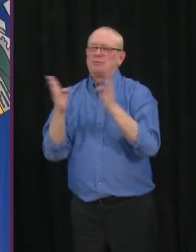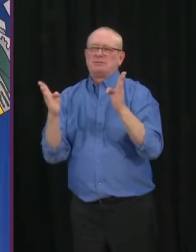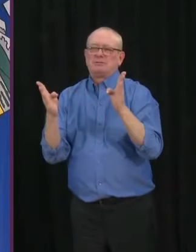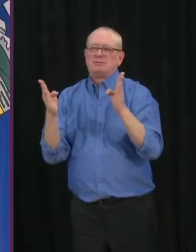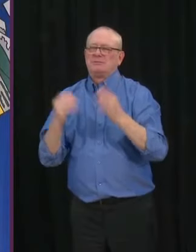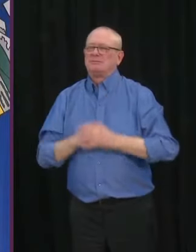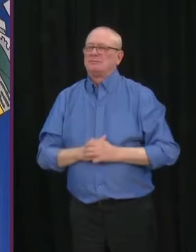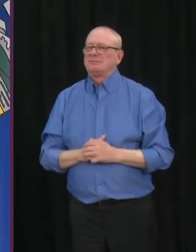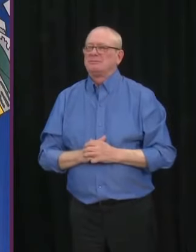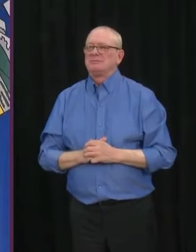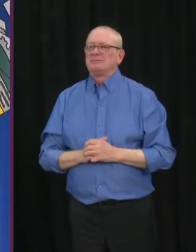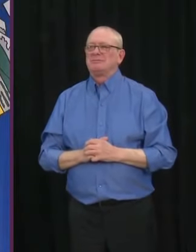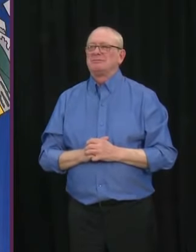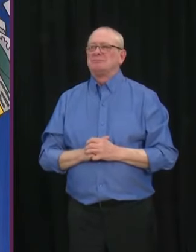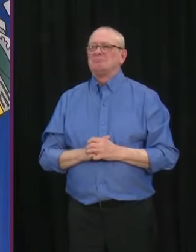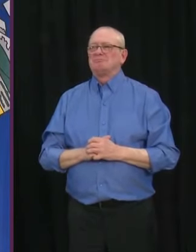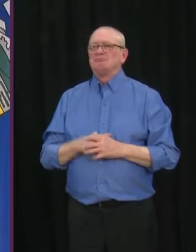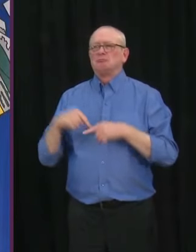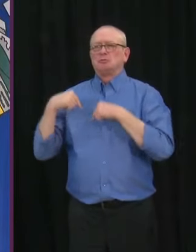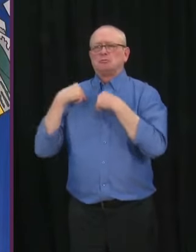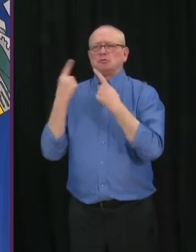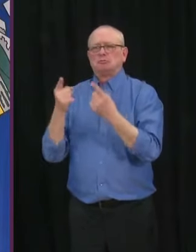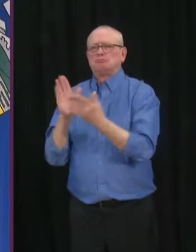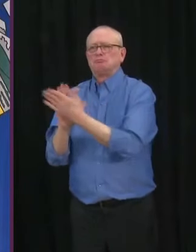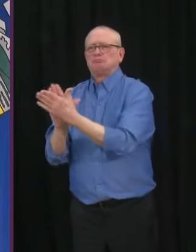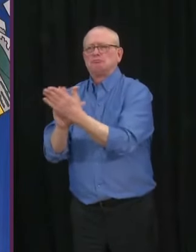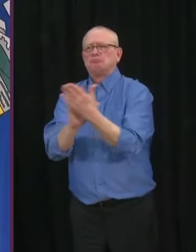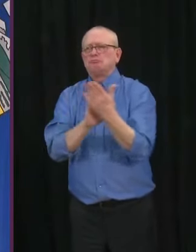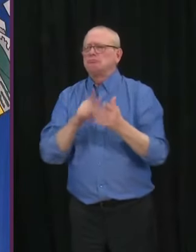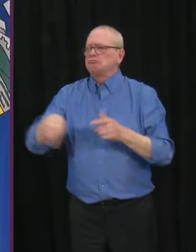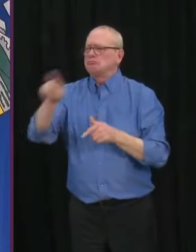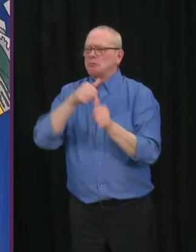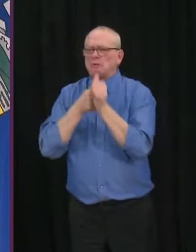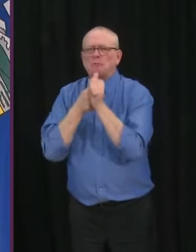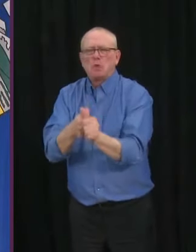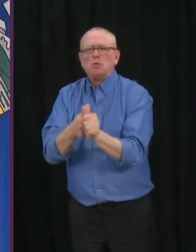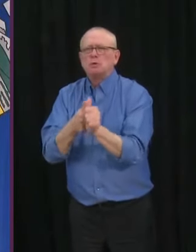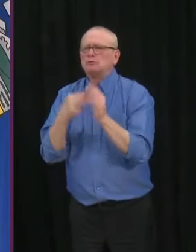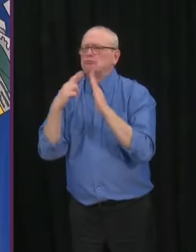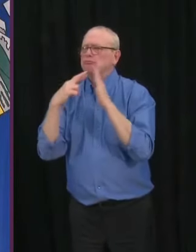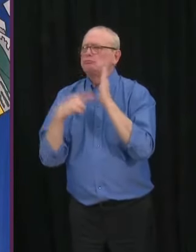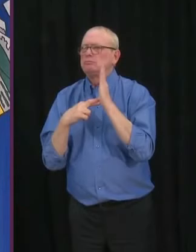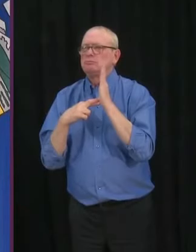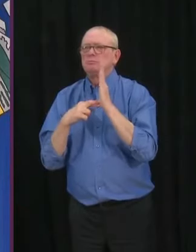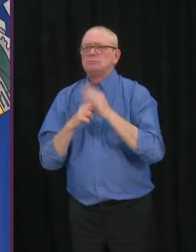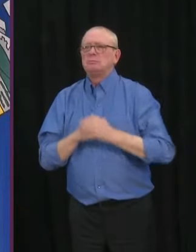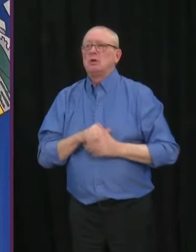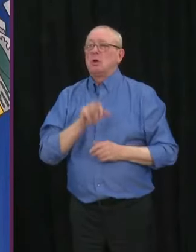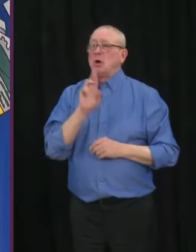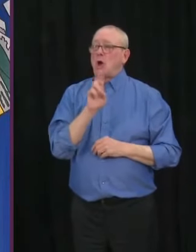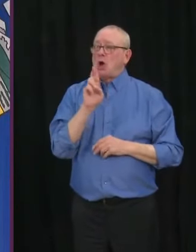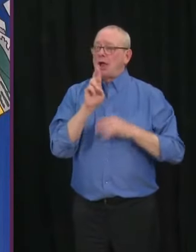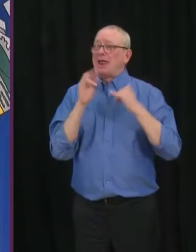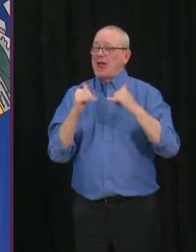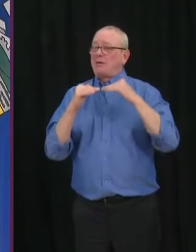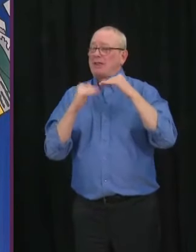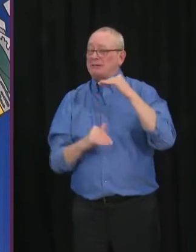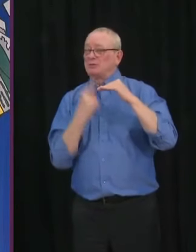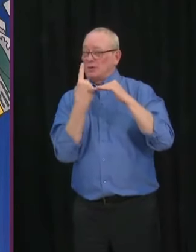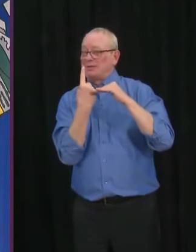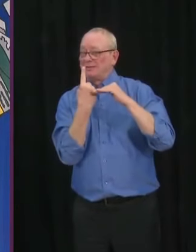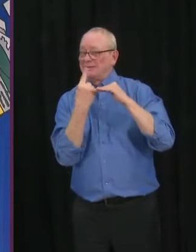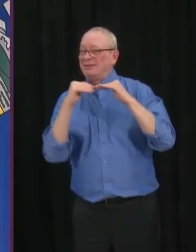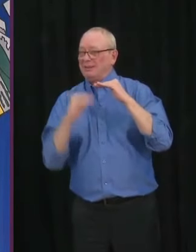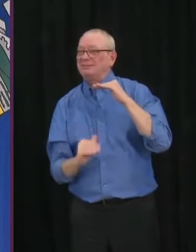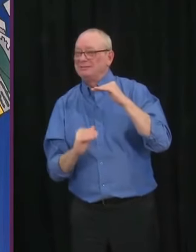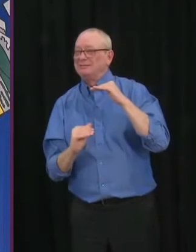Albertans are doing a great job, our rate at this point is below 1. We need it to continue to drop. That's really important for